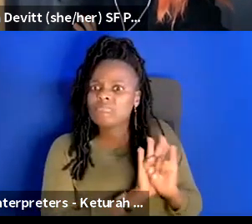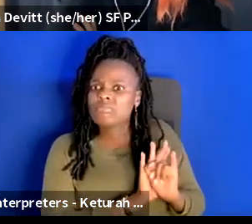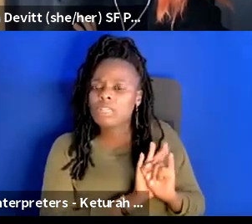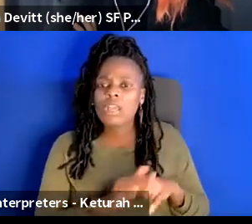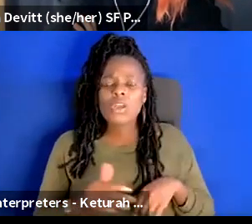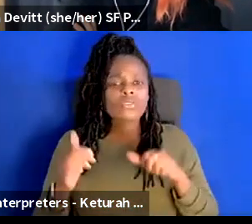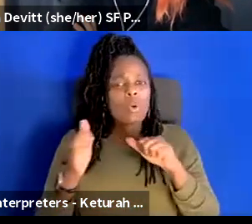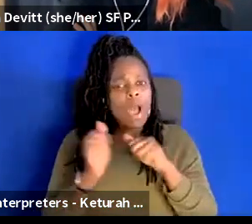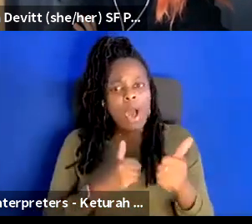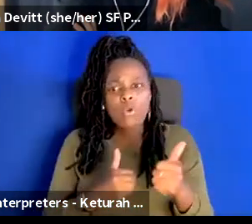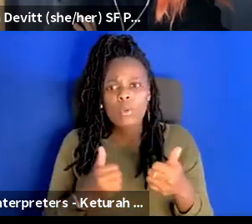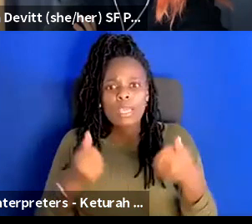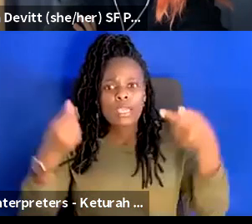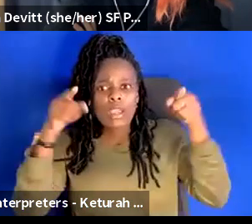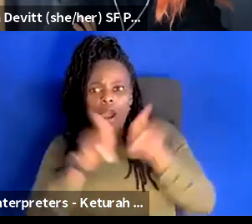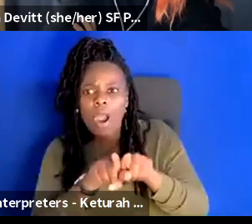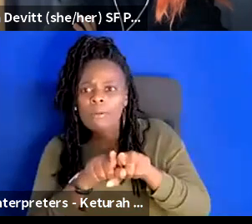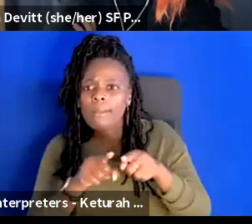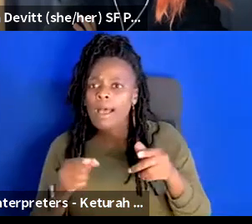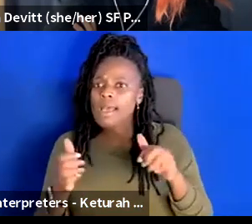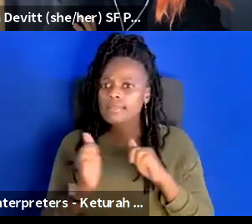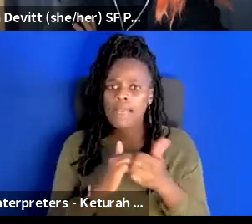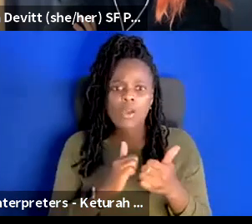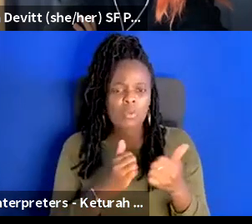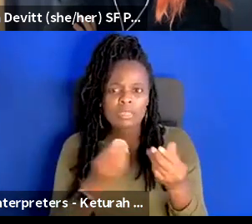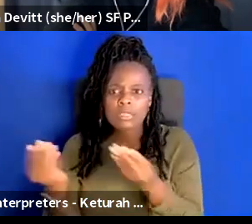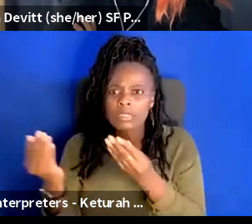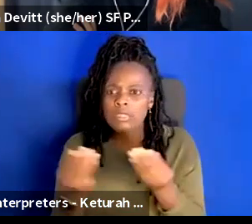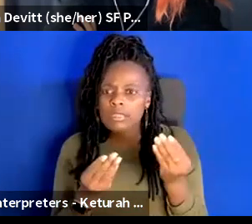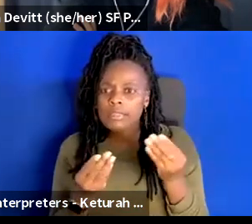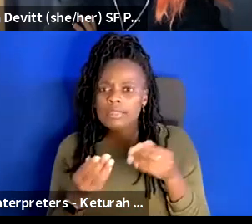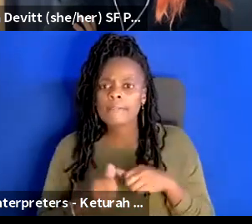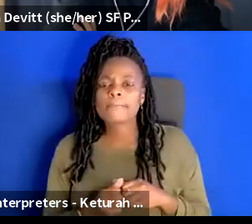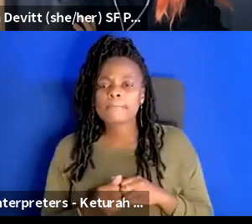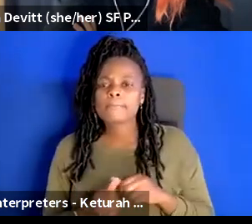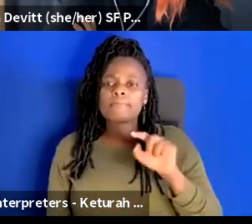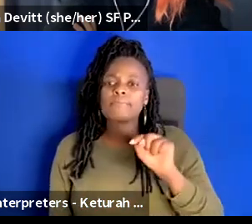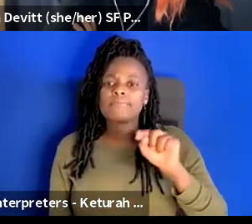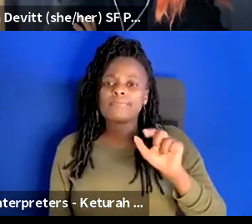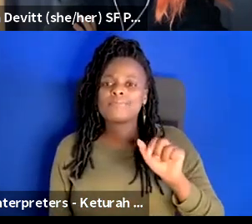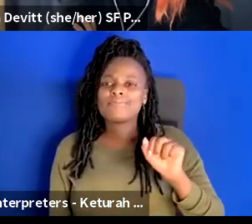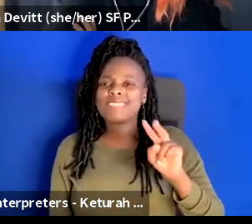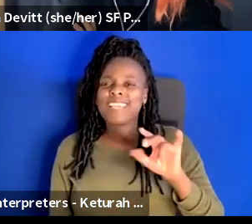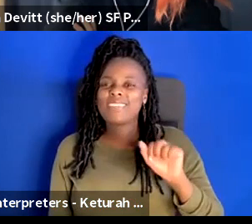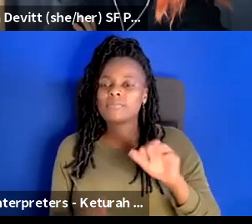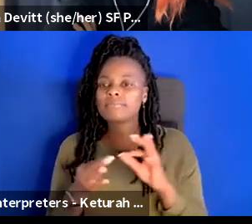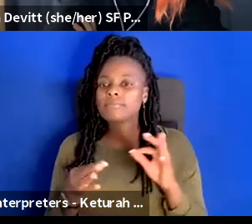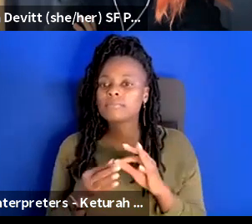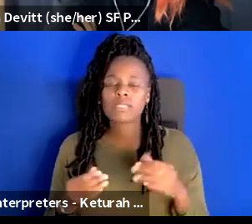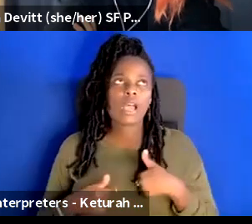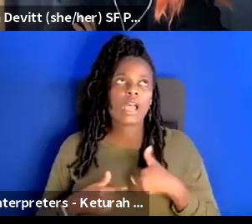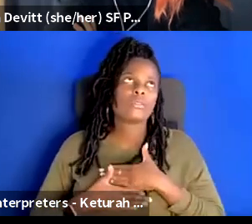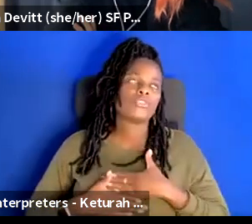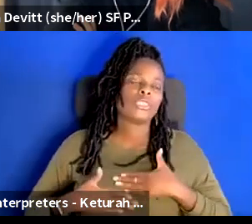learned or things that you want to project into these processes one thing I really have appreciated about in my studies with